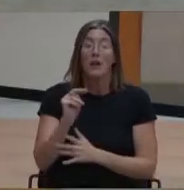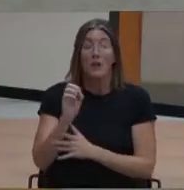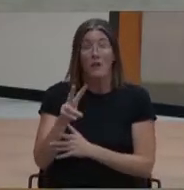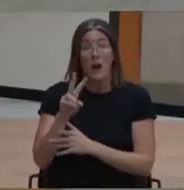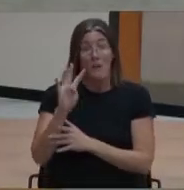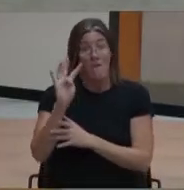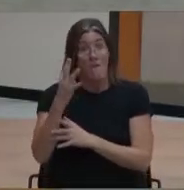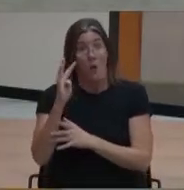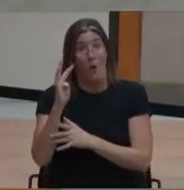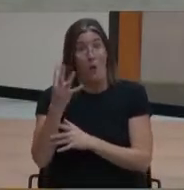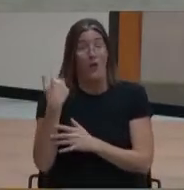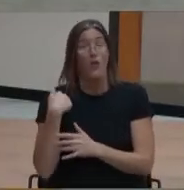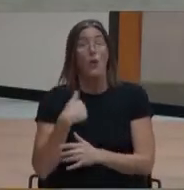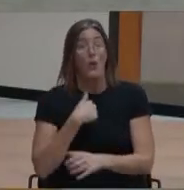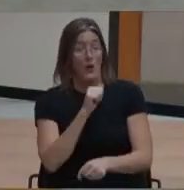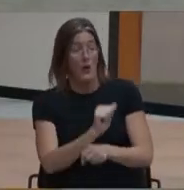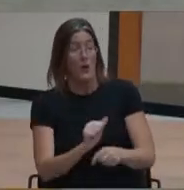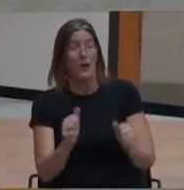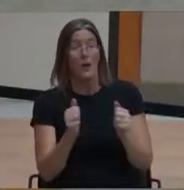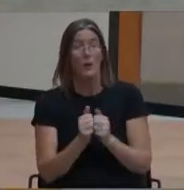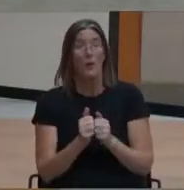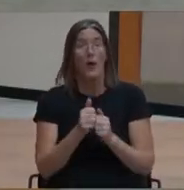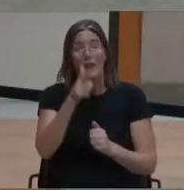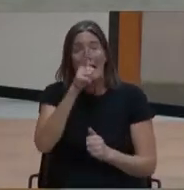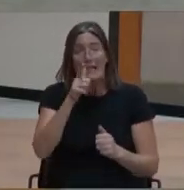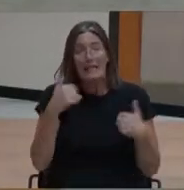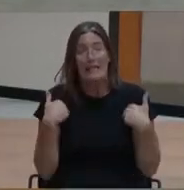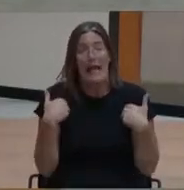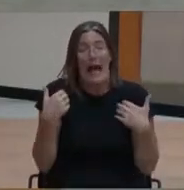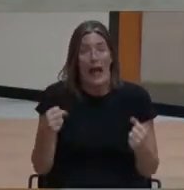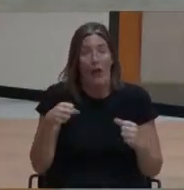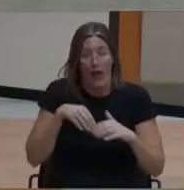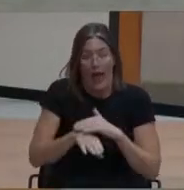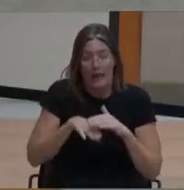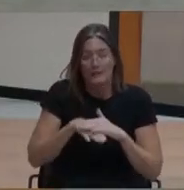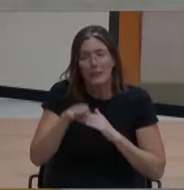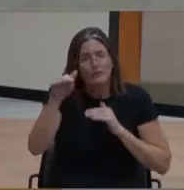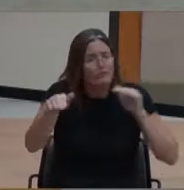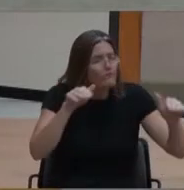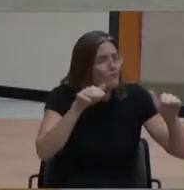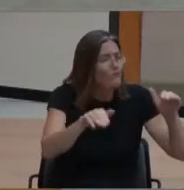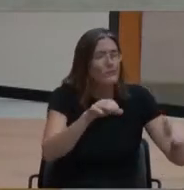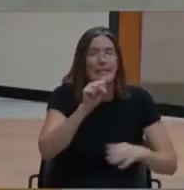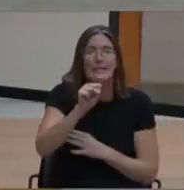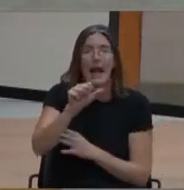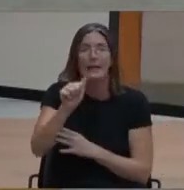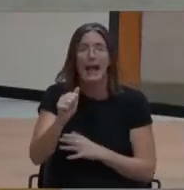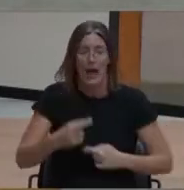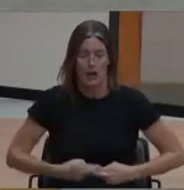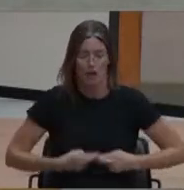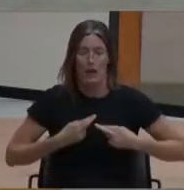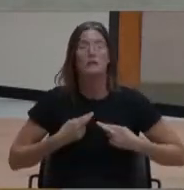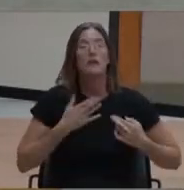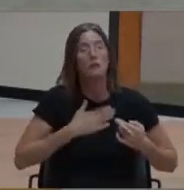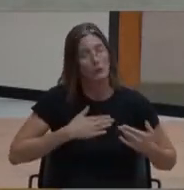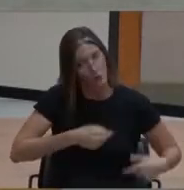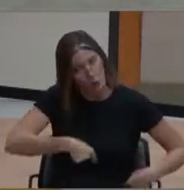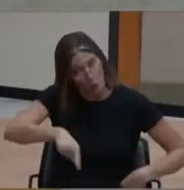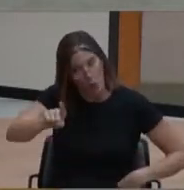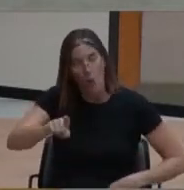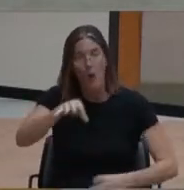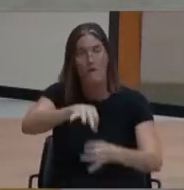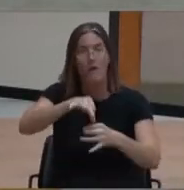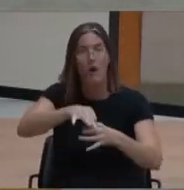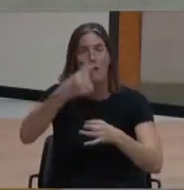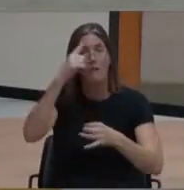we'll be working with Latino Health Access to remind the Santa Ana residents to go and vote for a special elections coming up. And